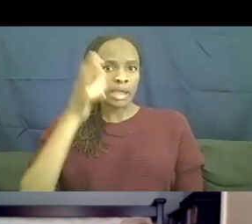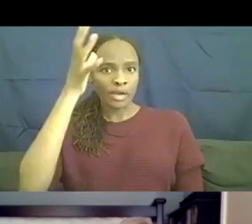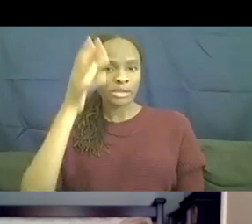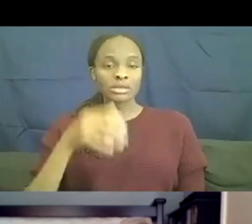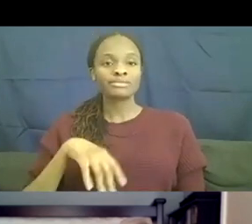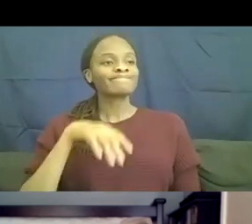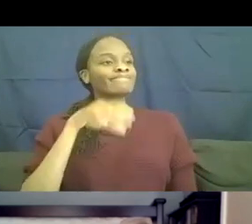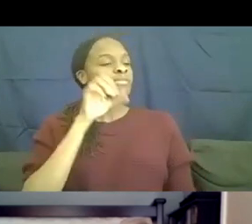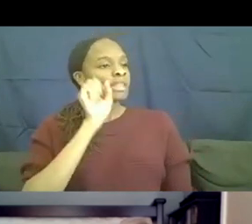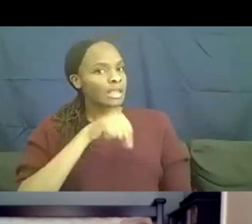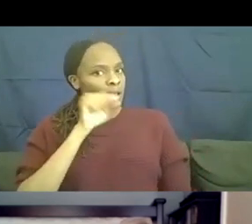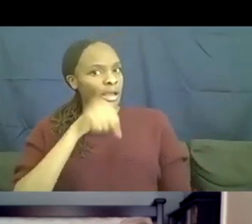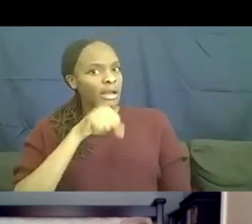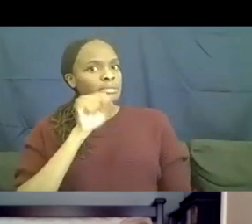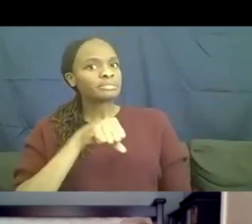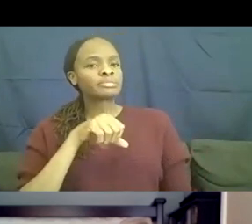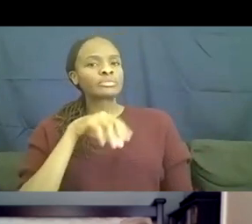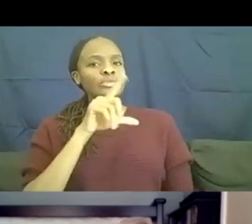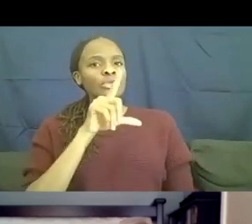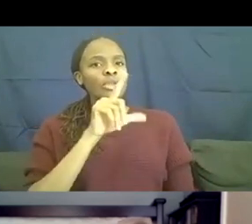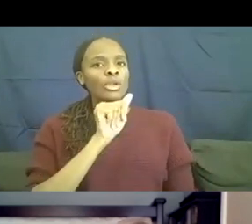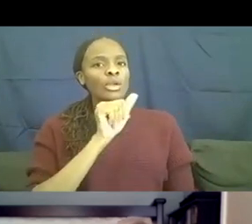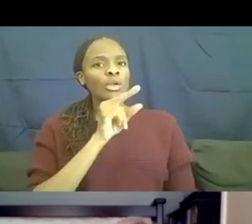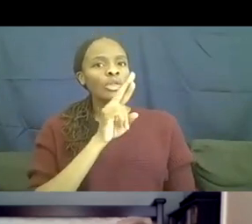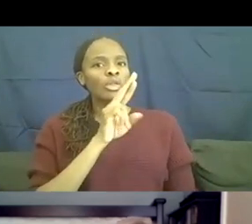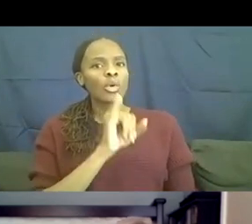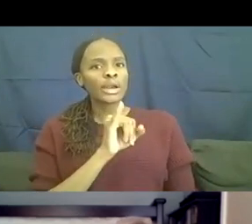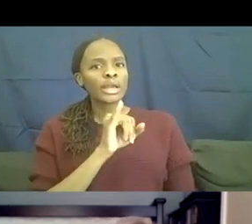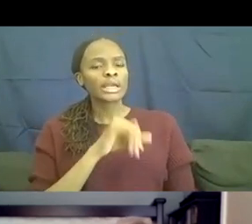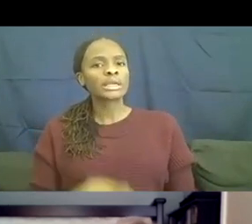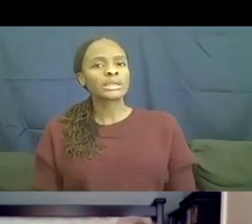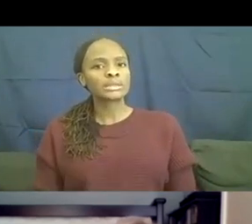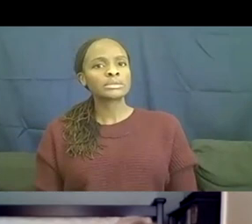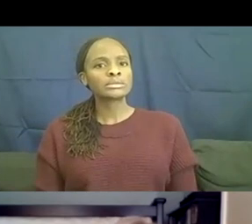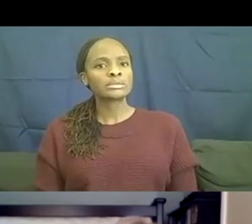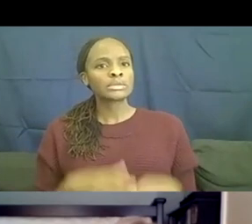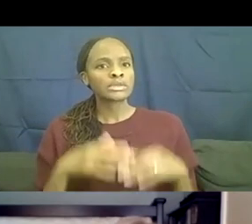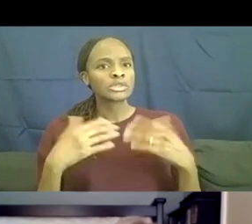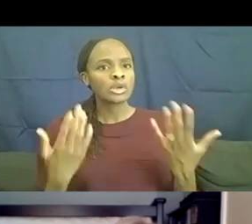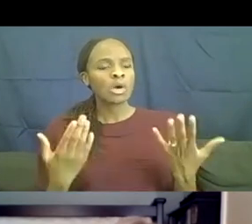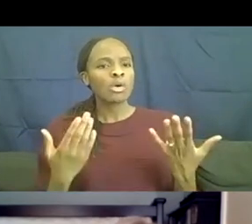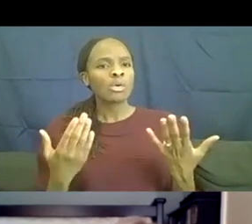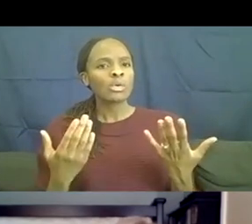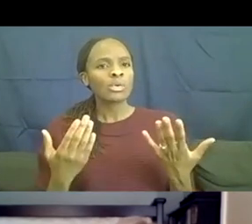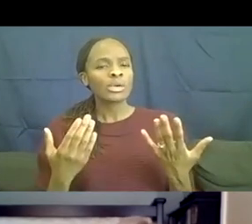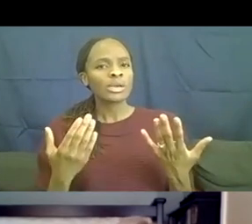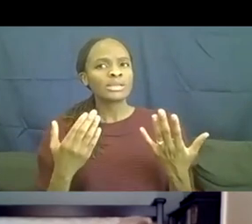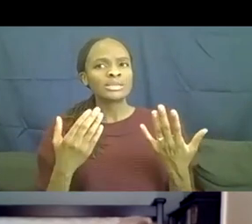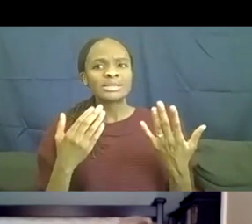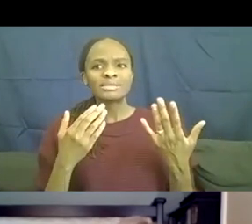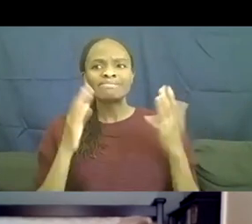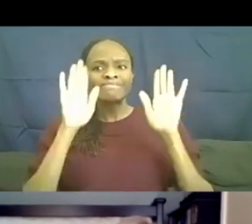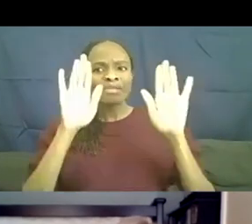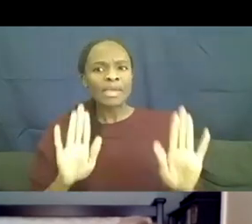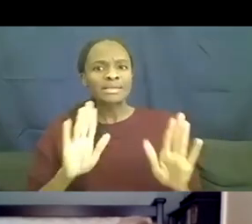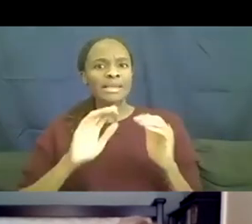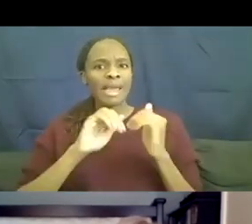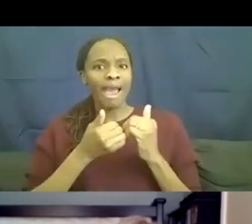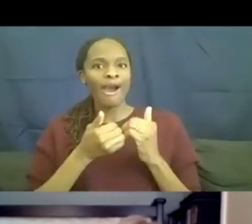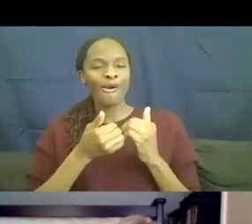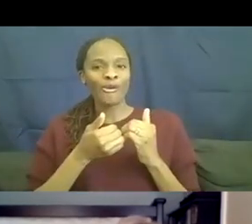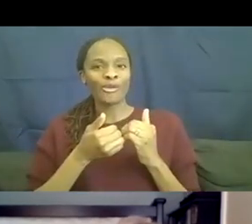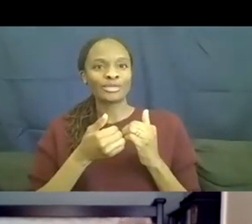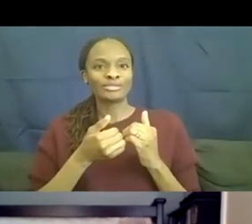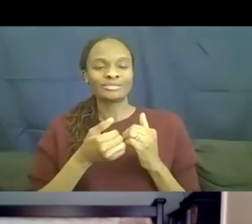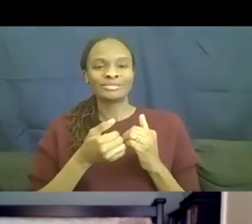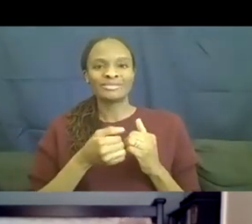it's, um, Lori. Um, so, uh, it is sort of amazing how charismatic all of the families